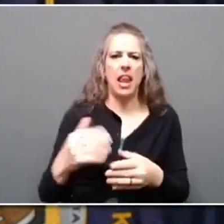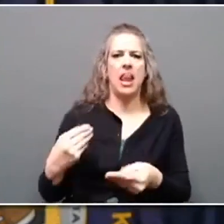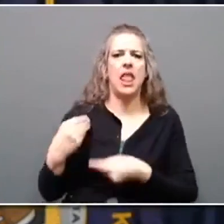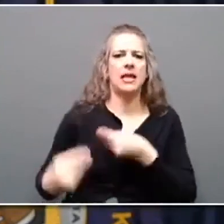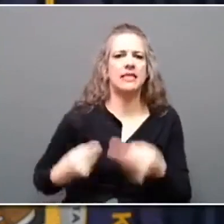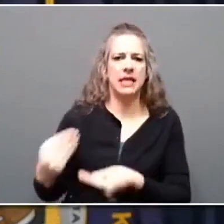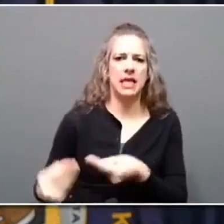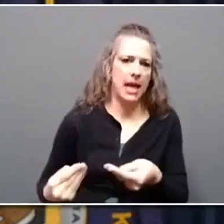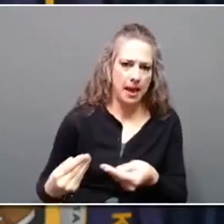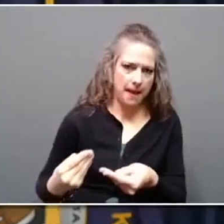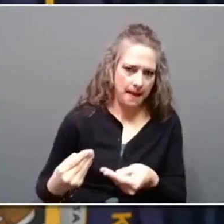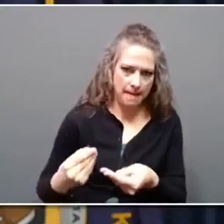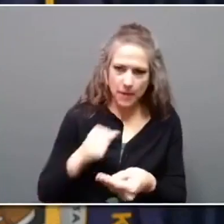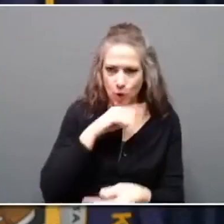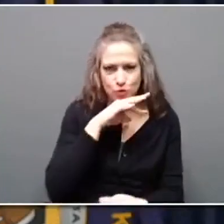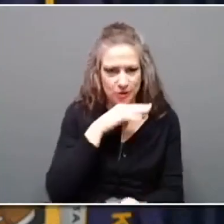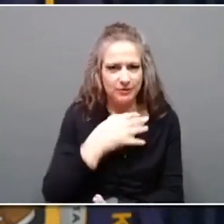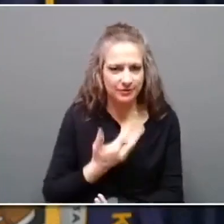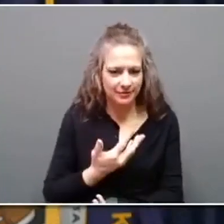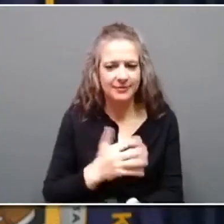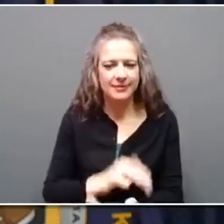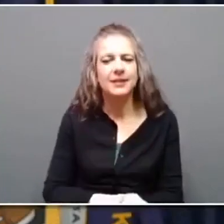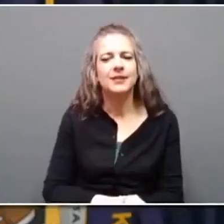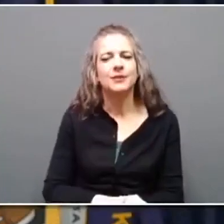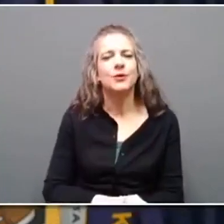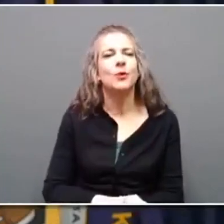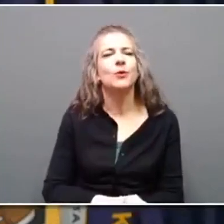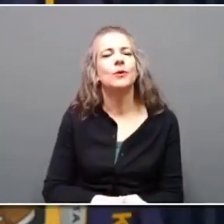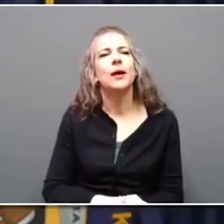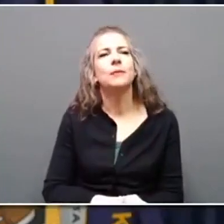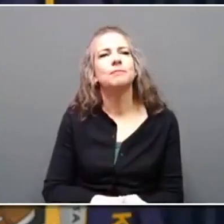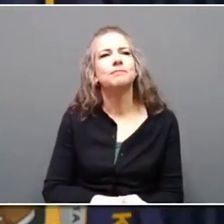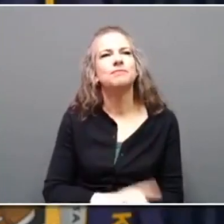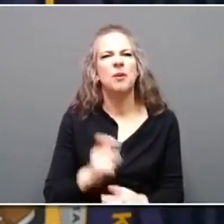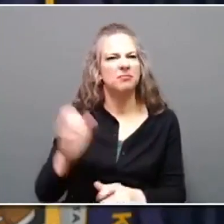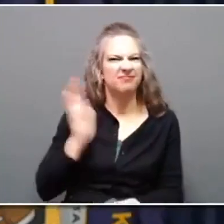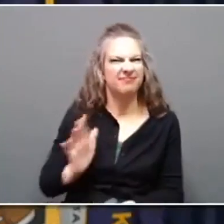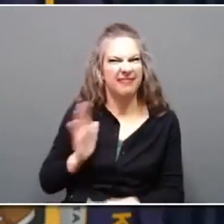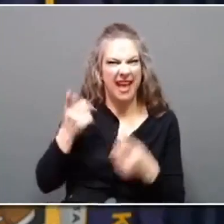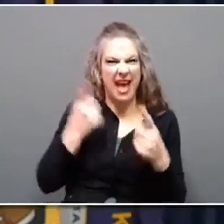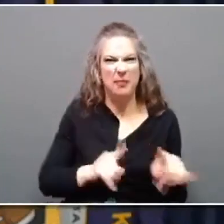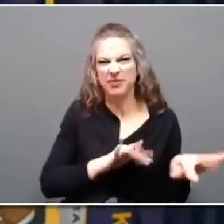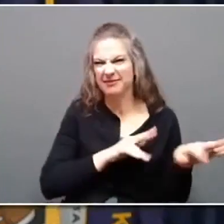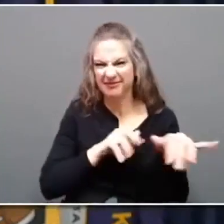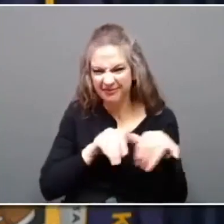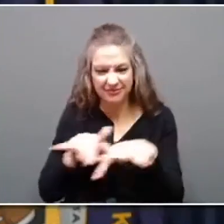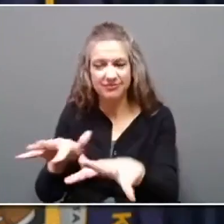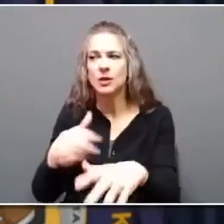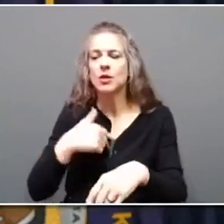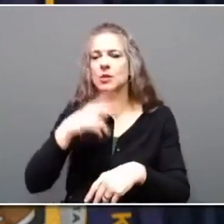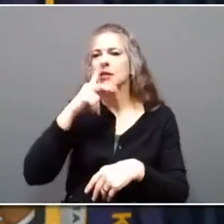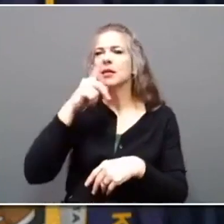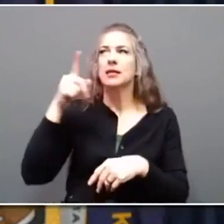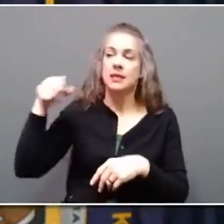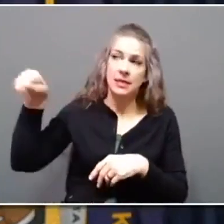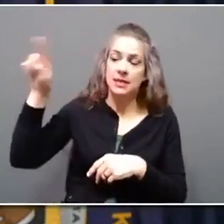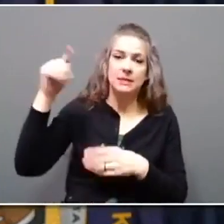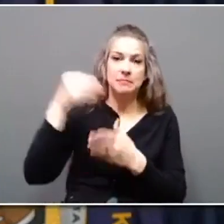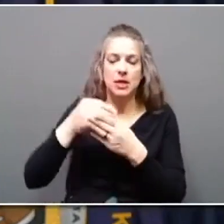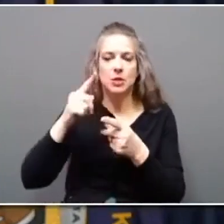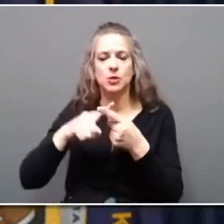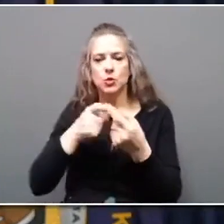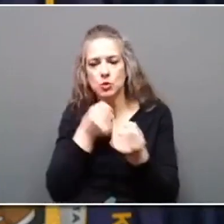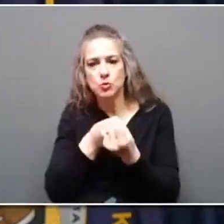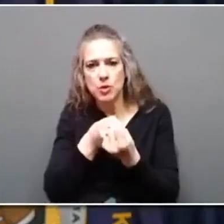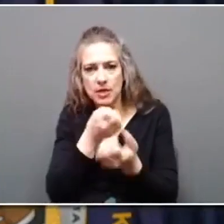the administration's all-of-government approach to support communities as the energy economy continues to undergo an